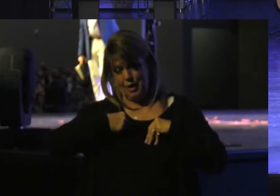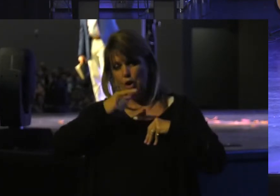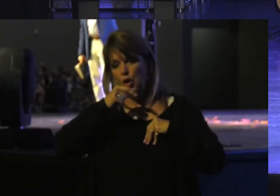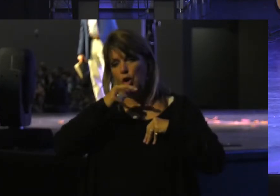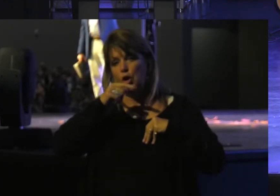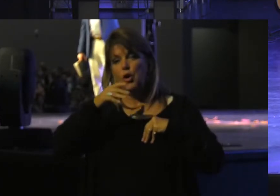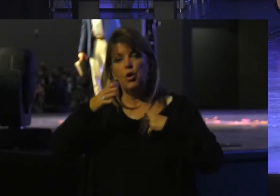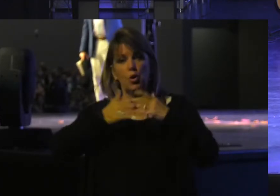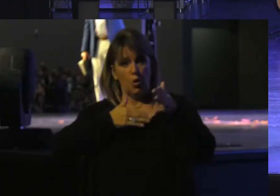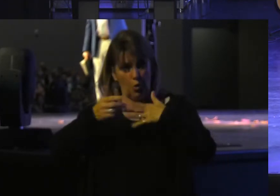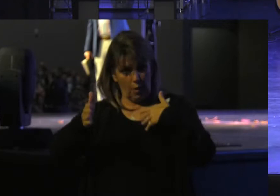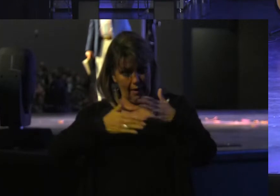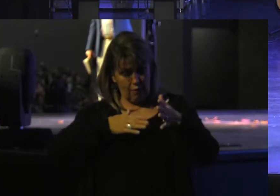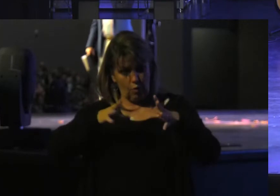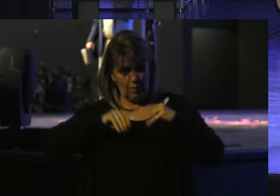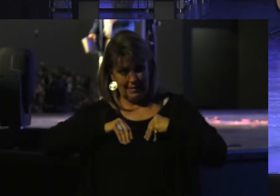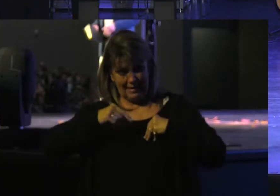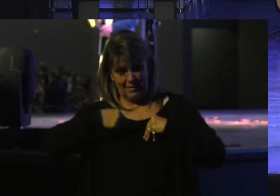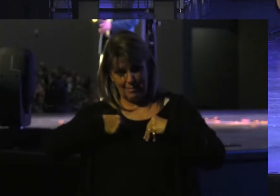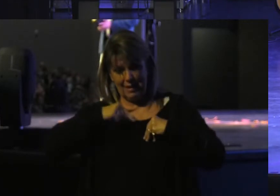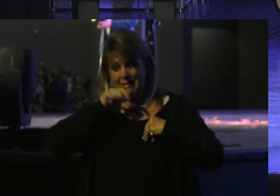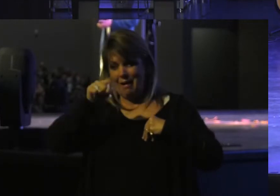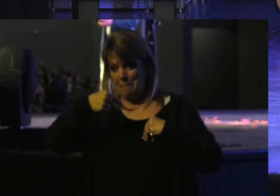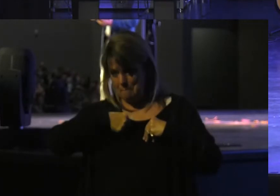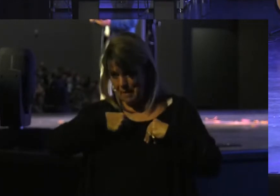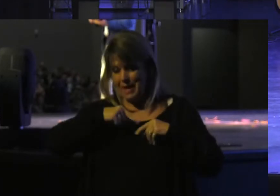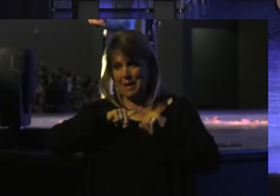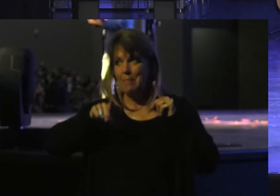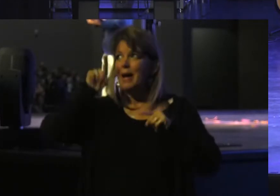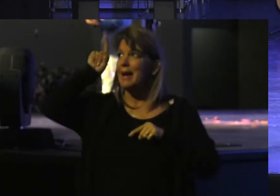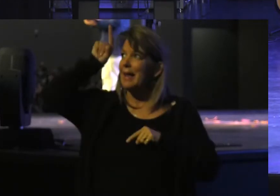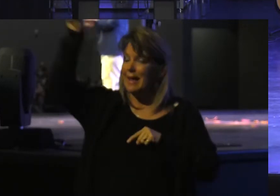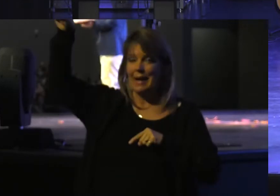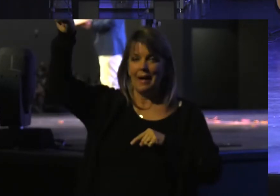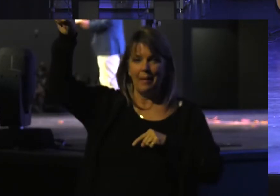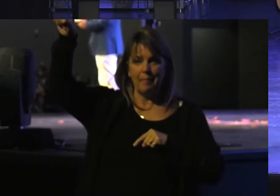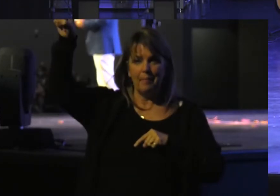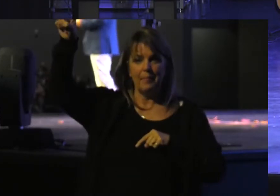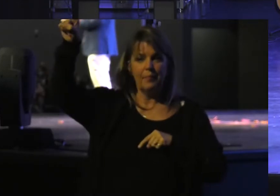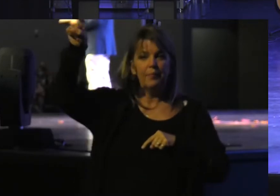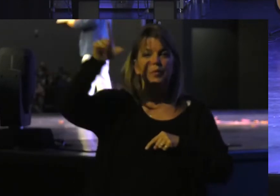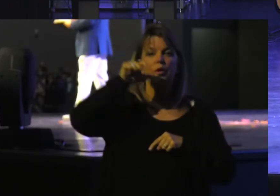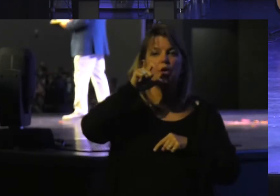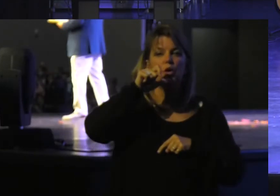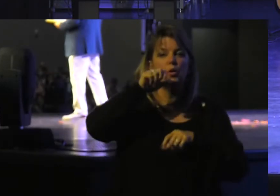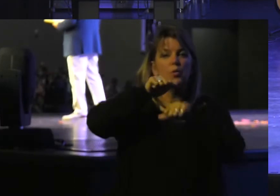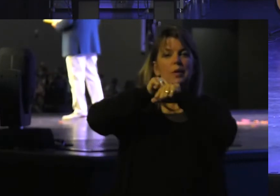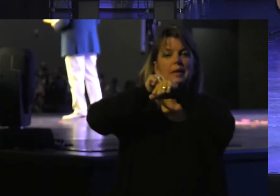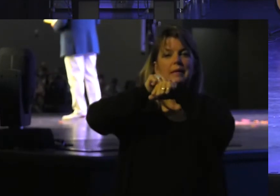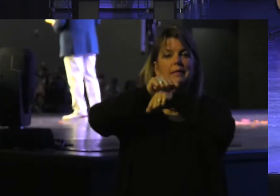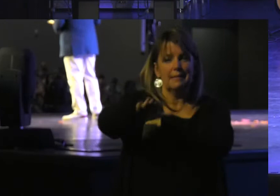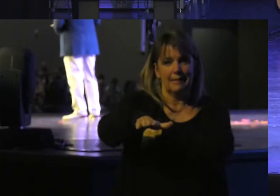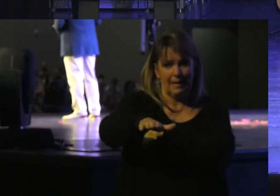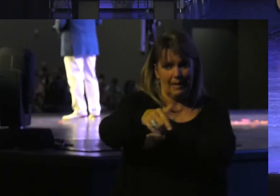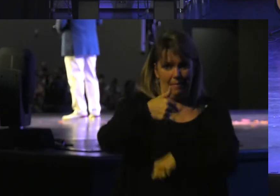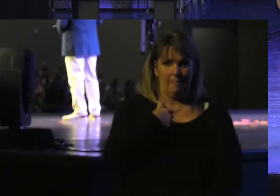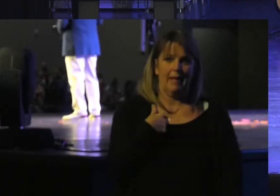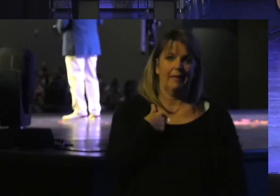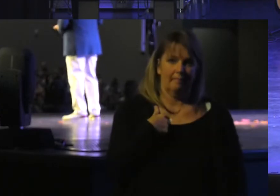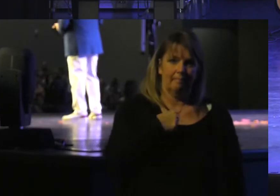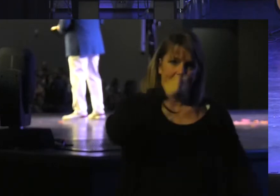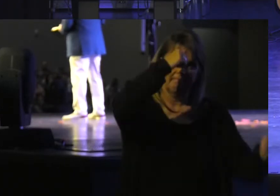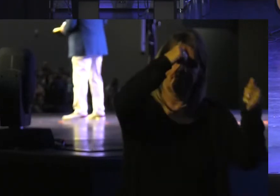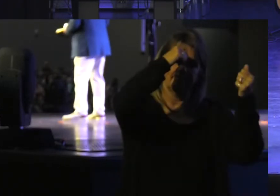receives Me Receives not me But him Who sent Me